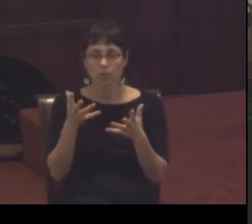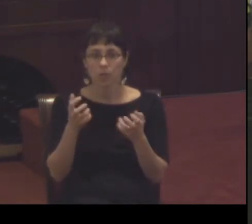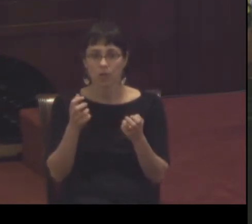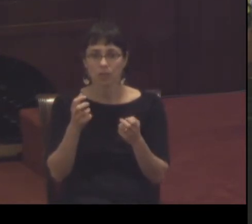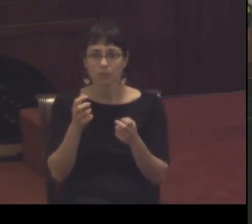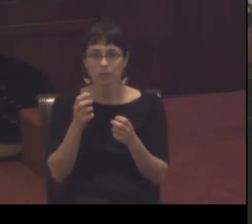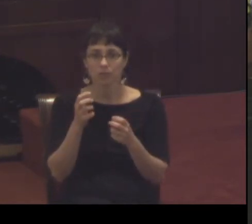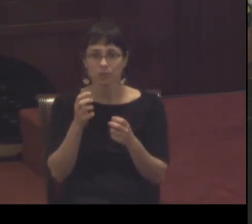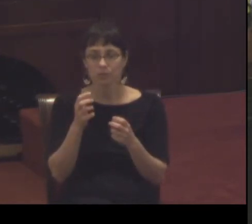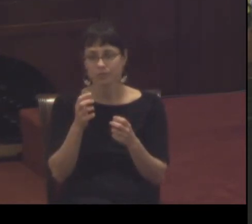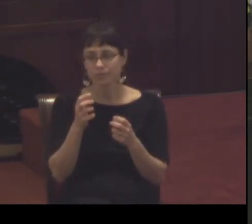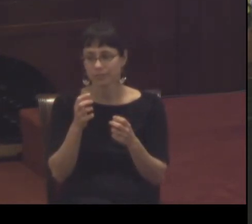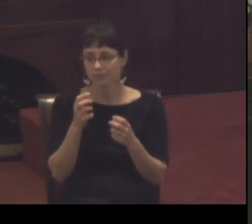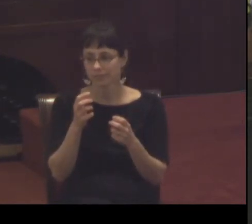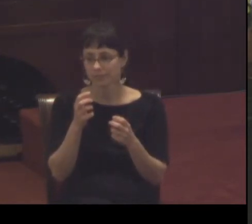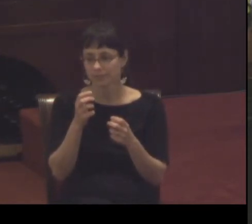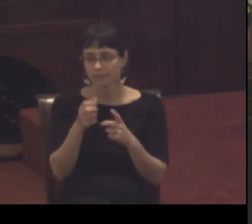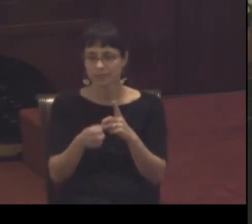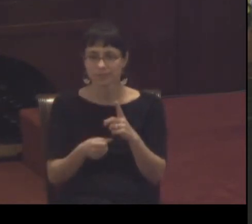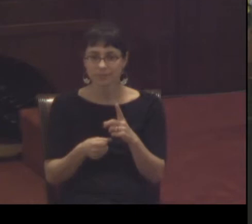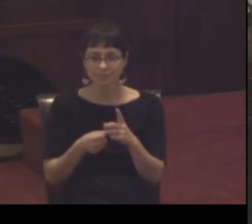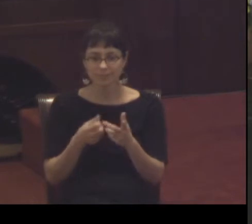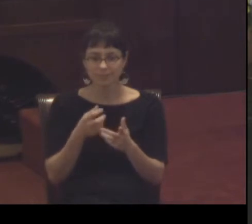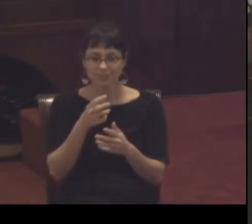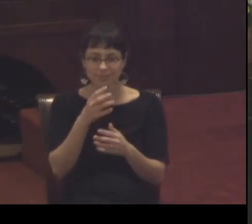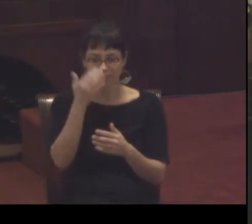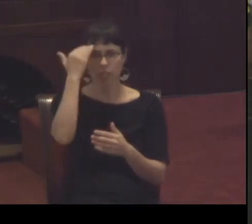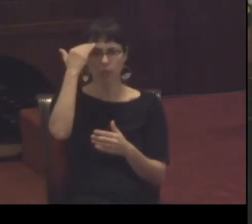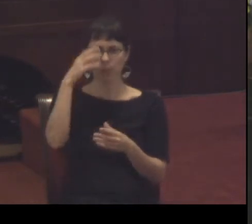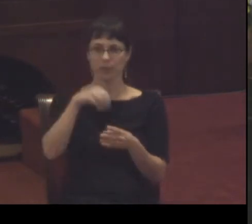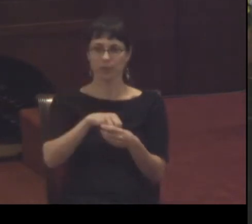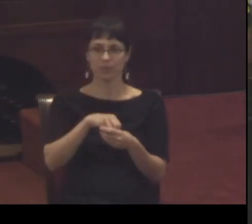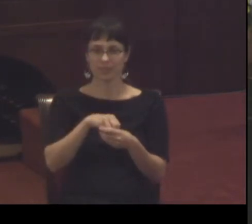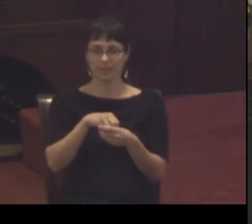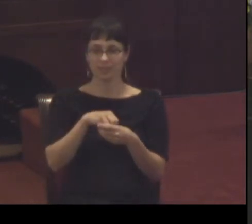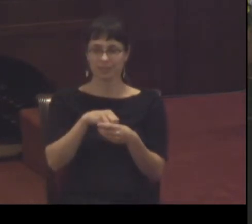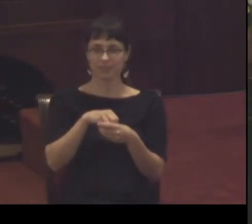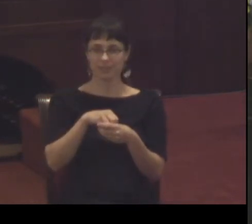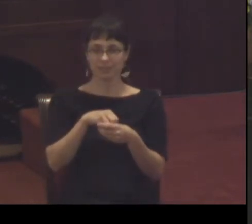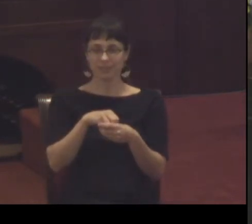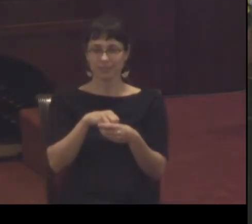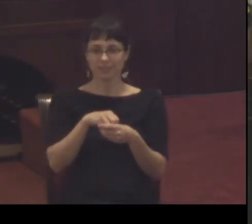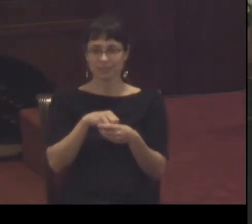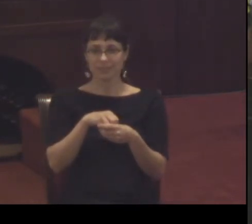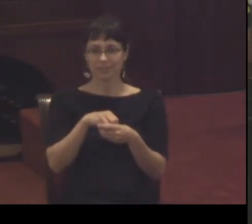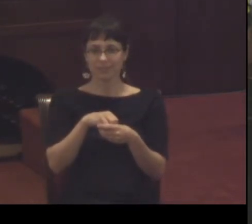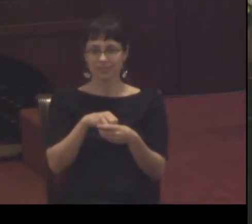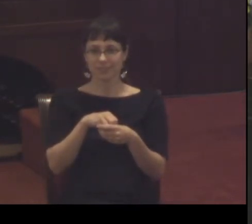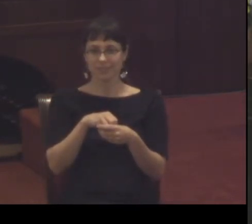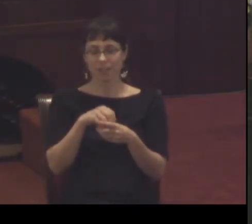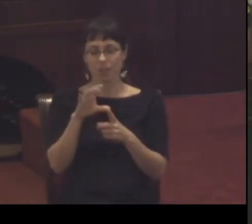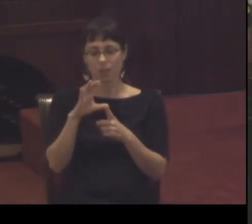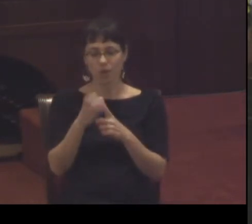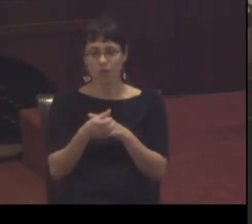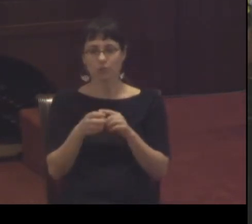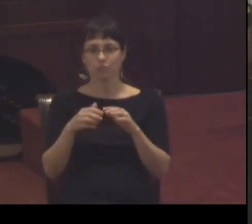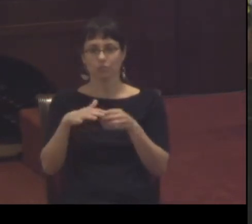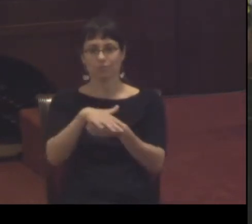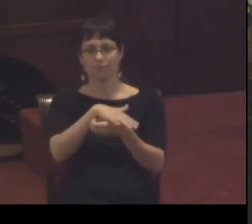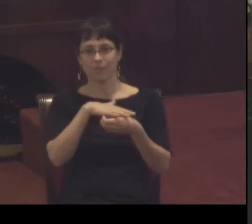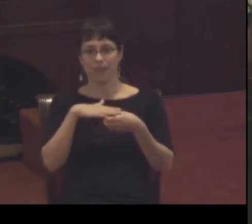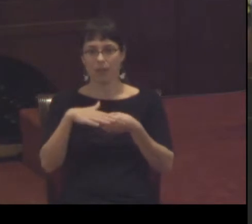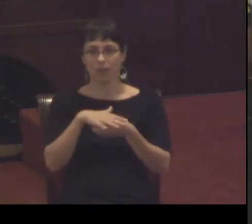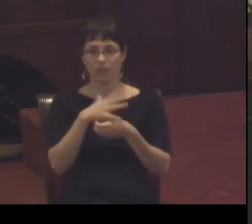John yes he had the mind of a theologian but ultimately he had the heart of an evangelist he wanted to make sure that this message of Jesus was